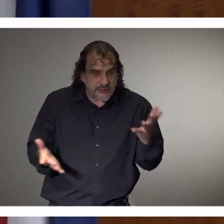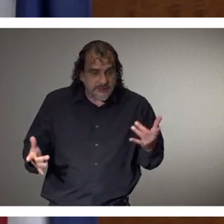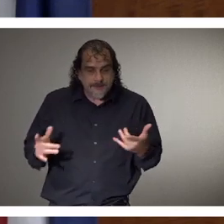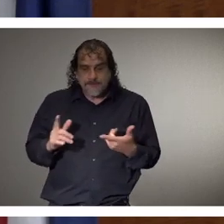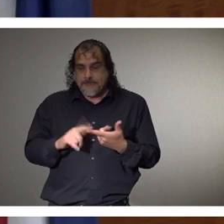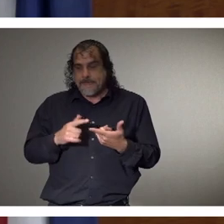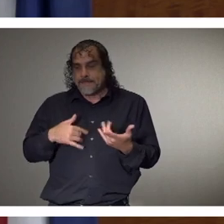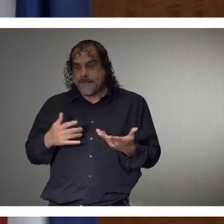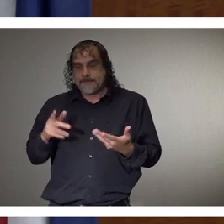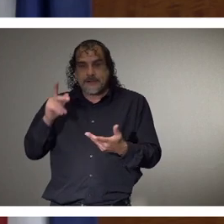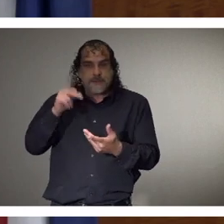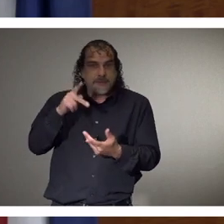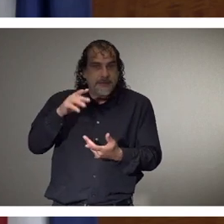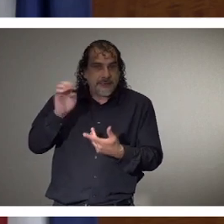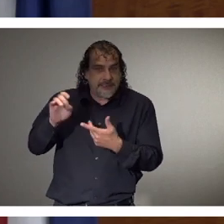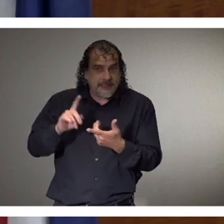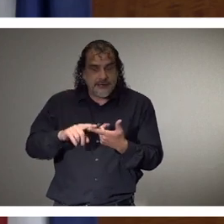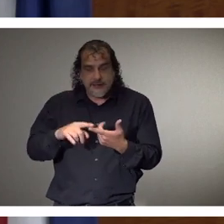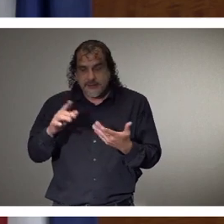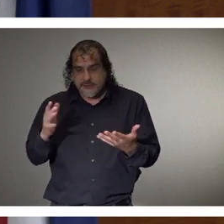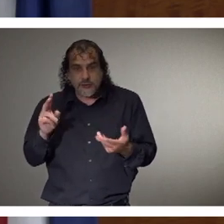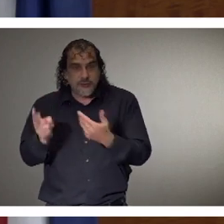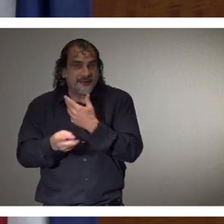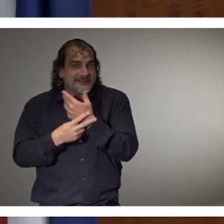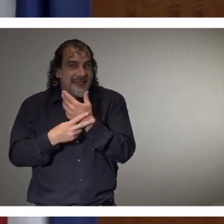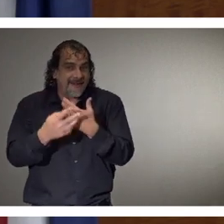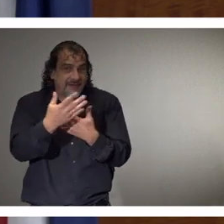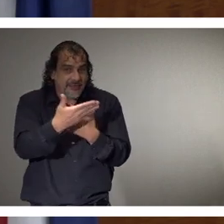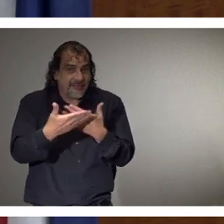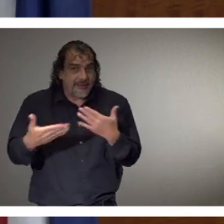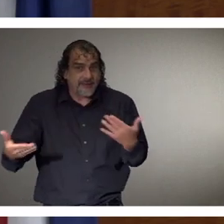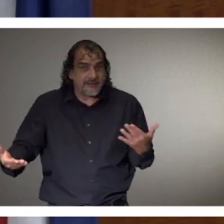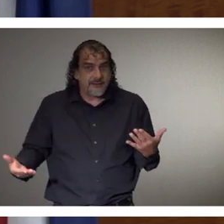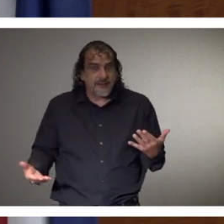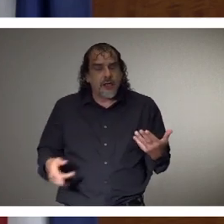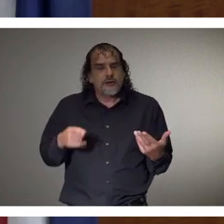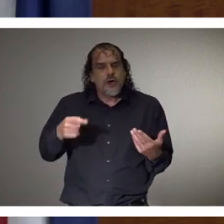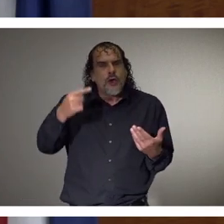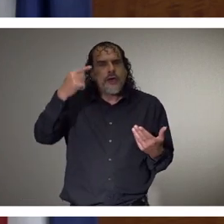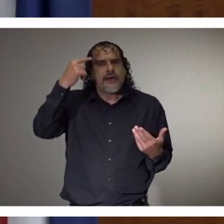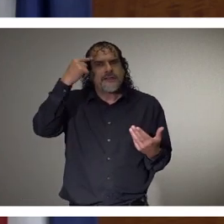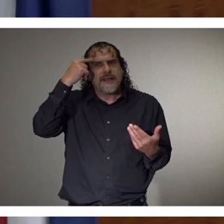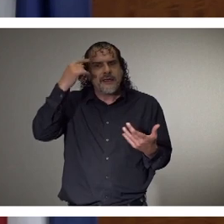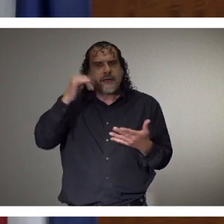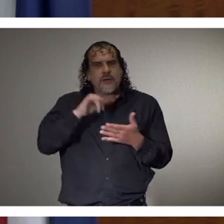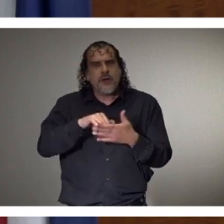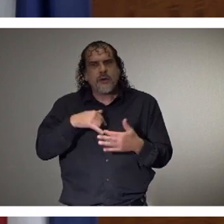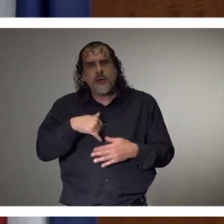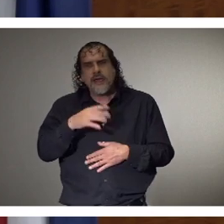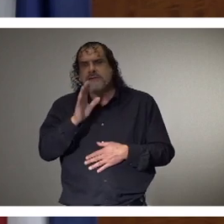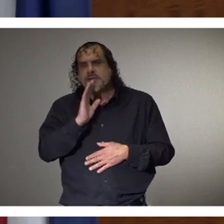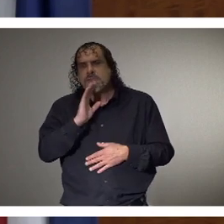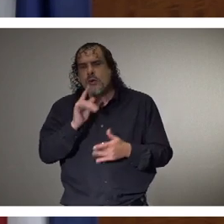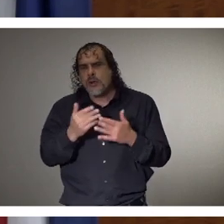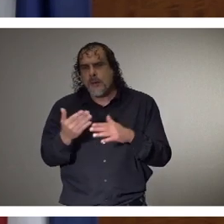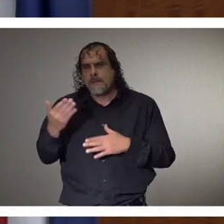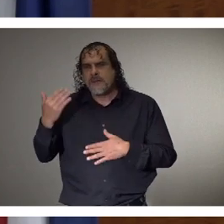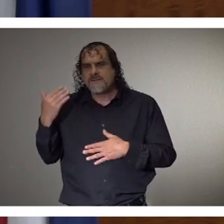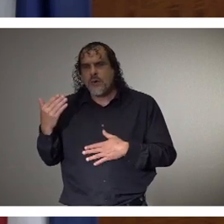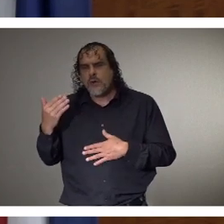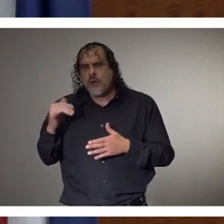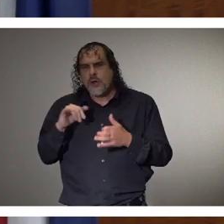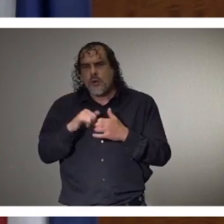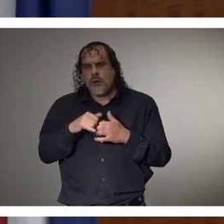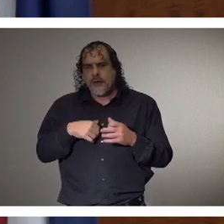as to save PPE, things such as that. And so again, think in terms of hub and spoke, where if a patient came to this